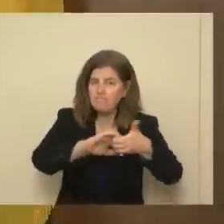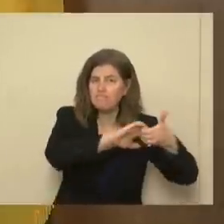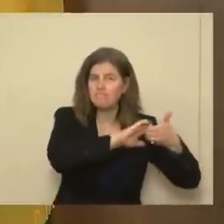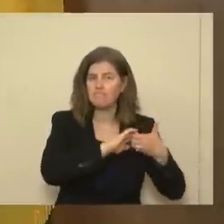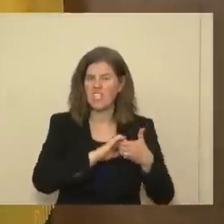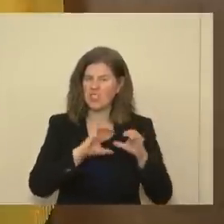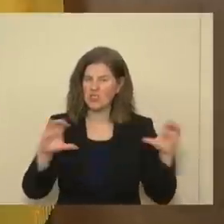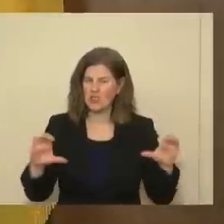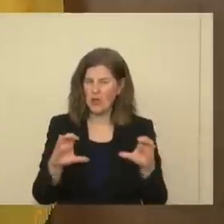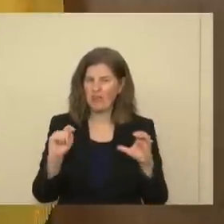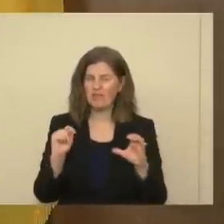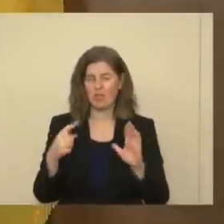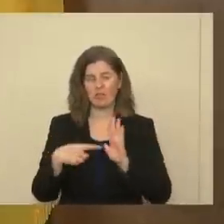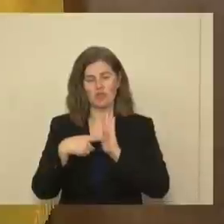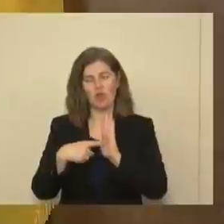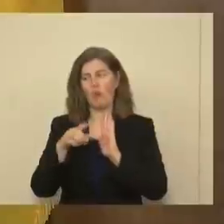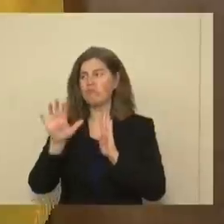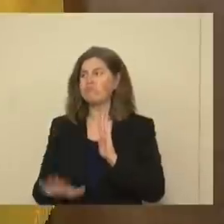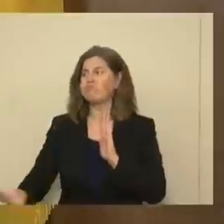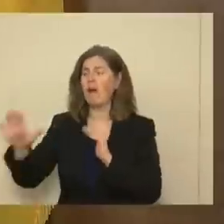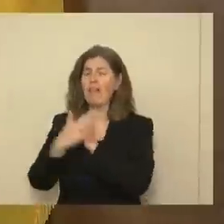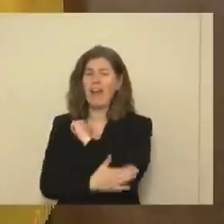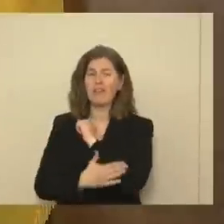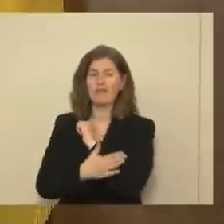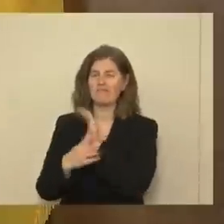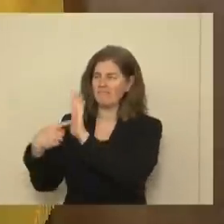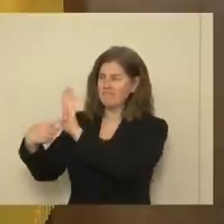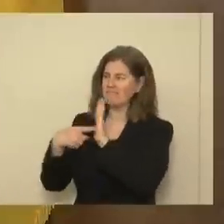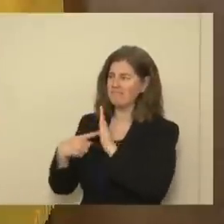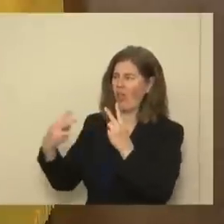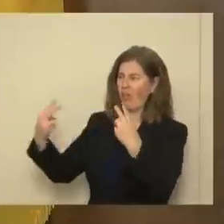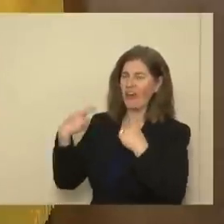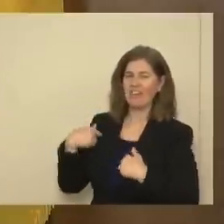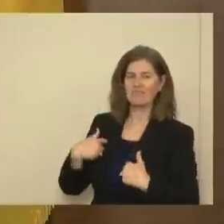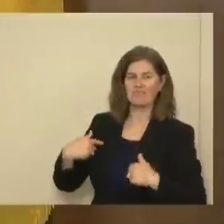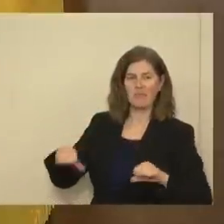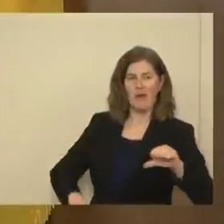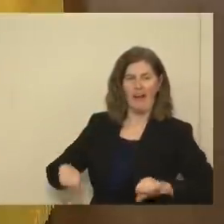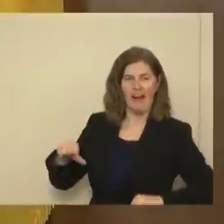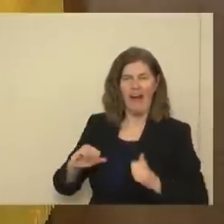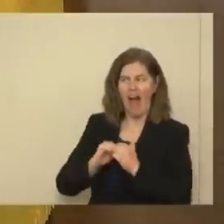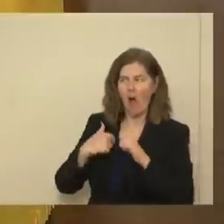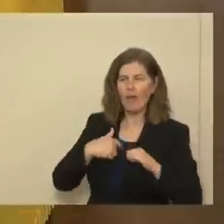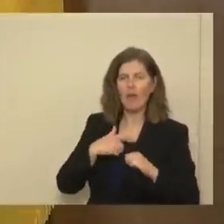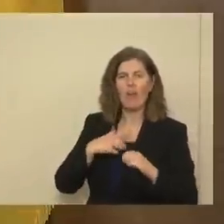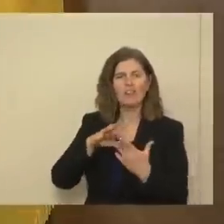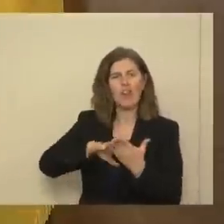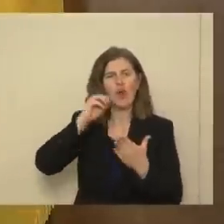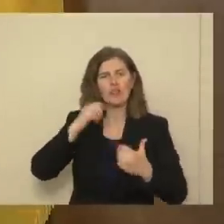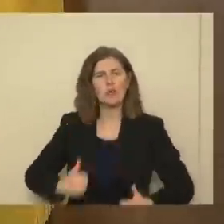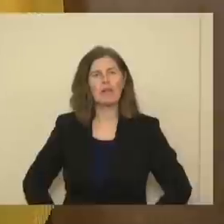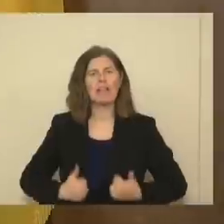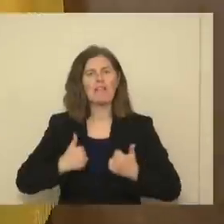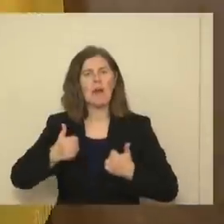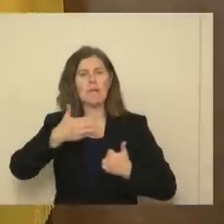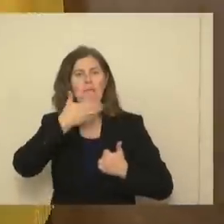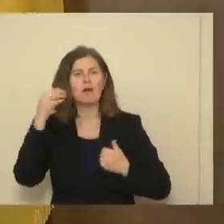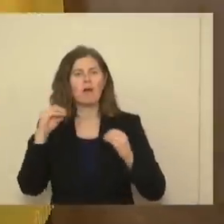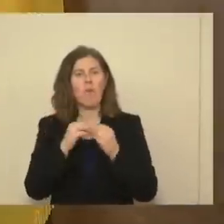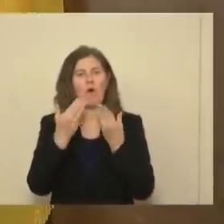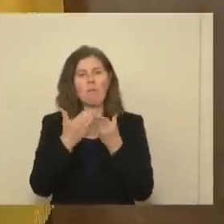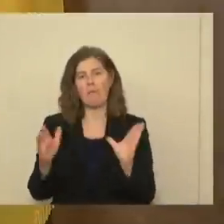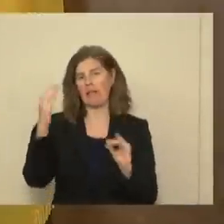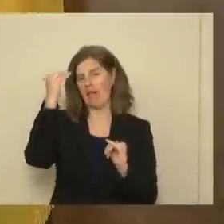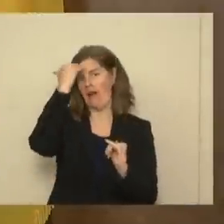and let's show the rest of the country how it's done, and let's learn to live in a better, publicly health-conscious